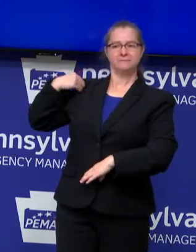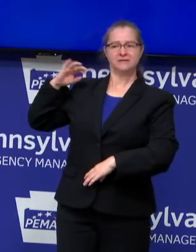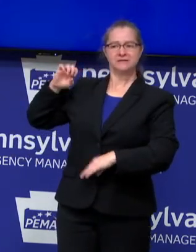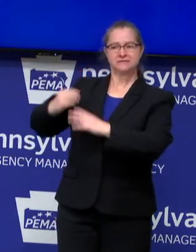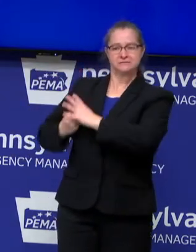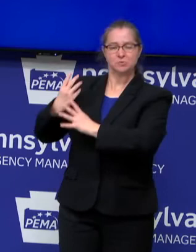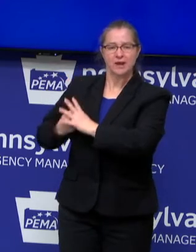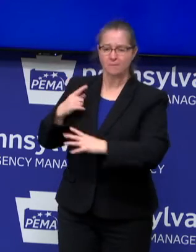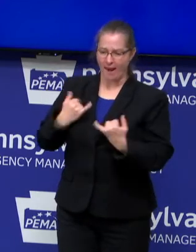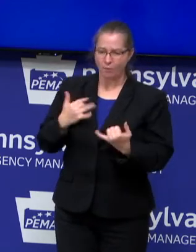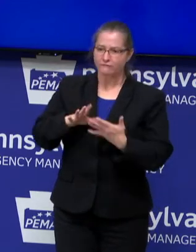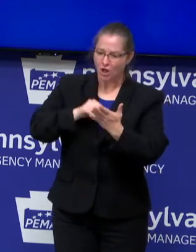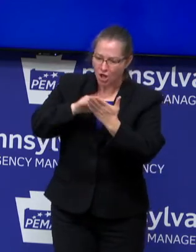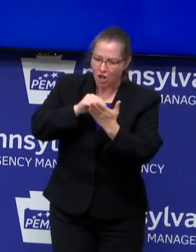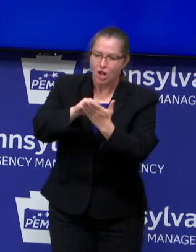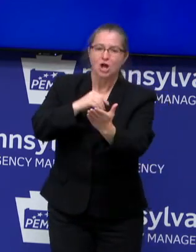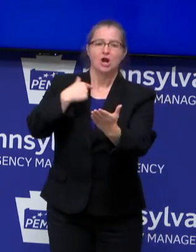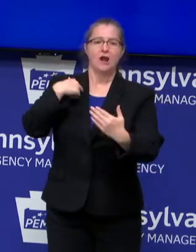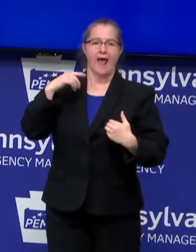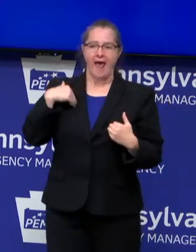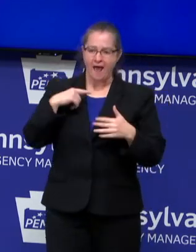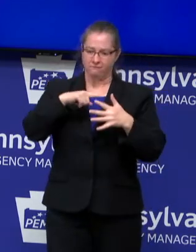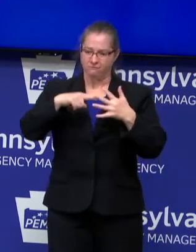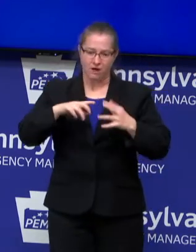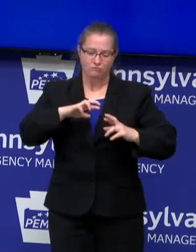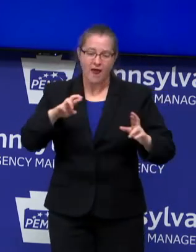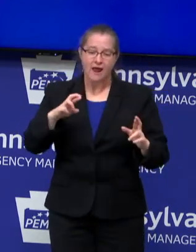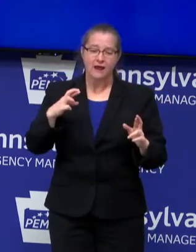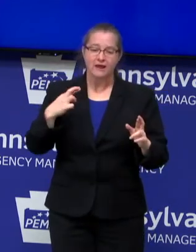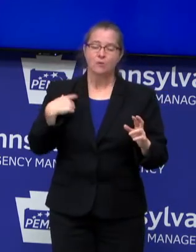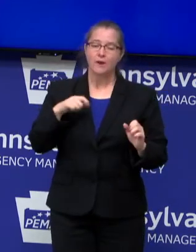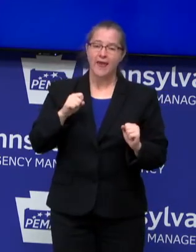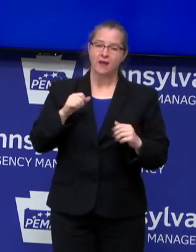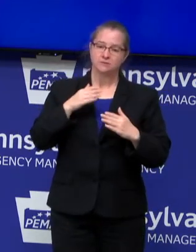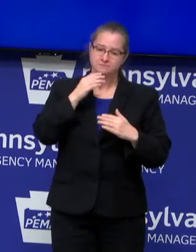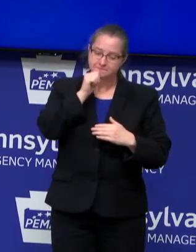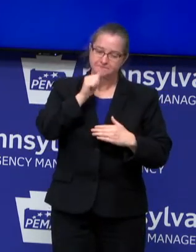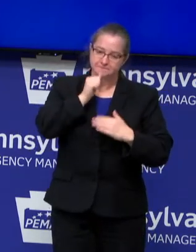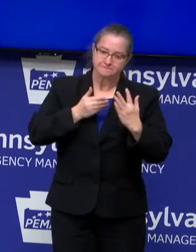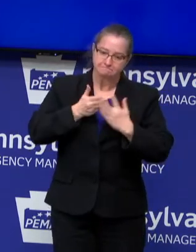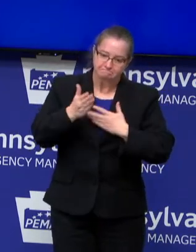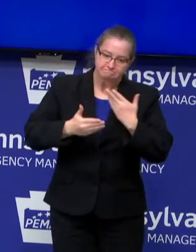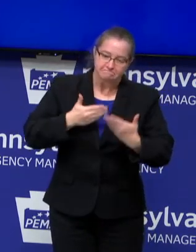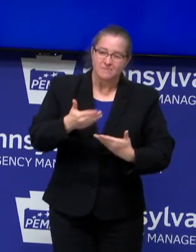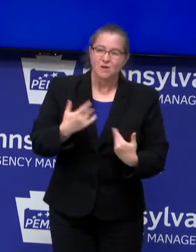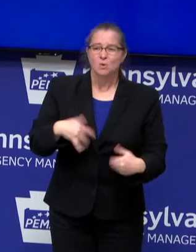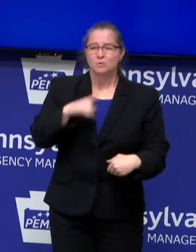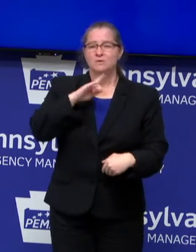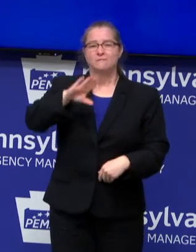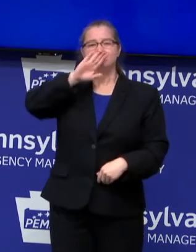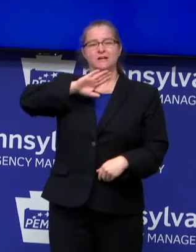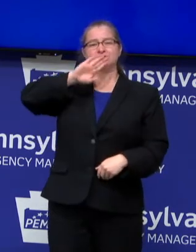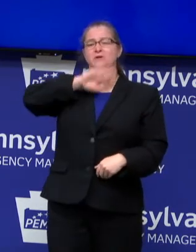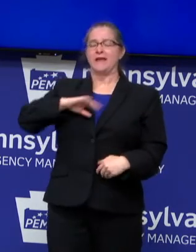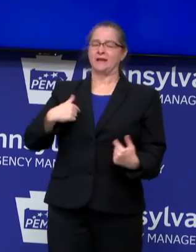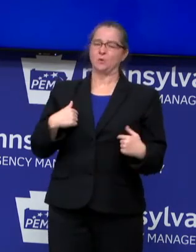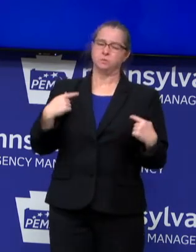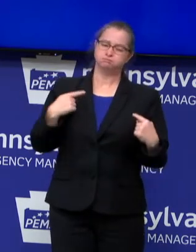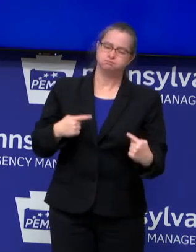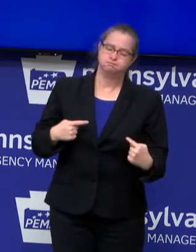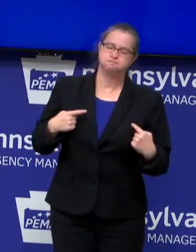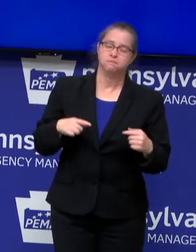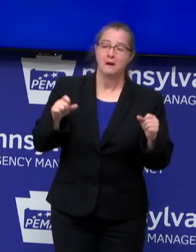get through so that we can get back to life as we want it to be. This is so frustrating, so painful. But we can get there.